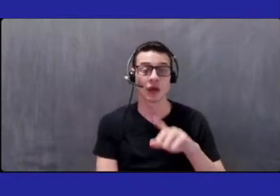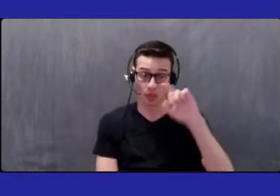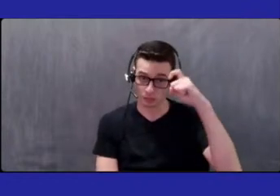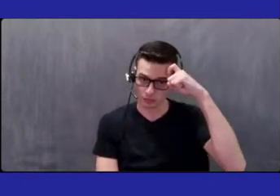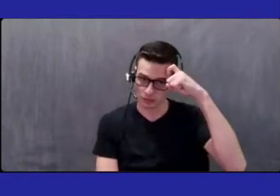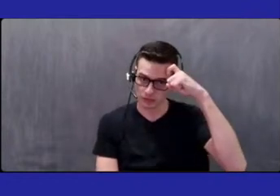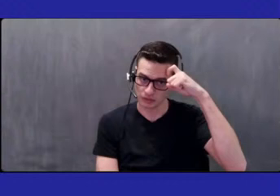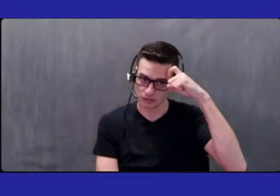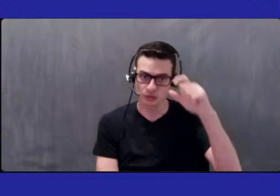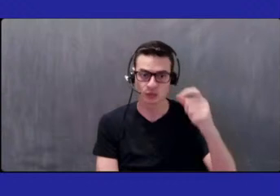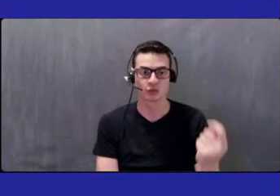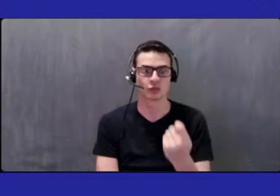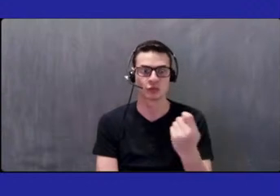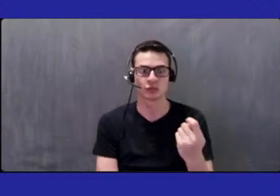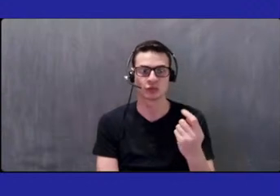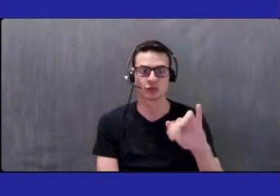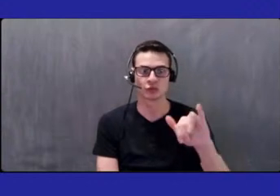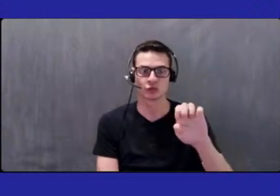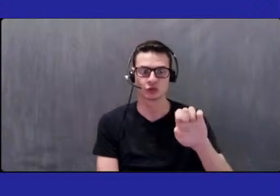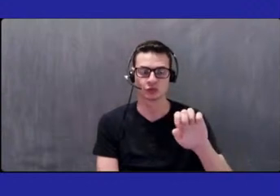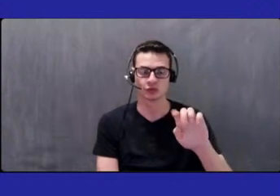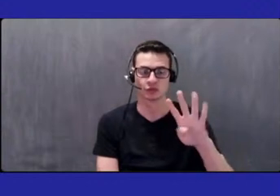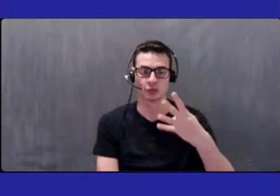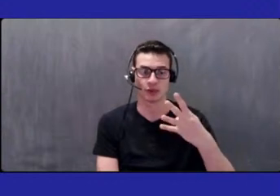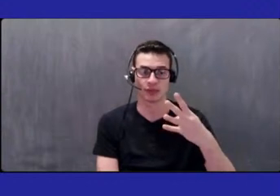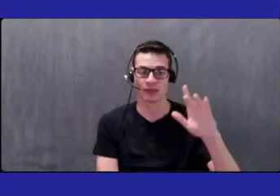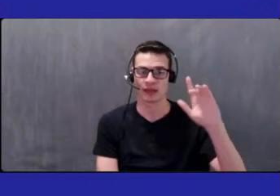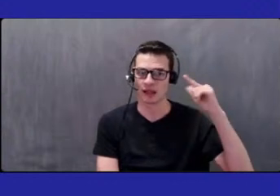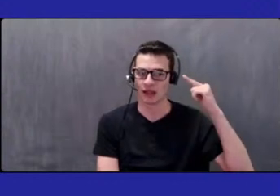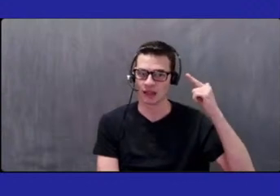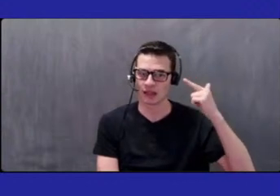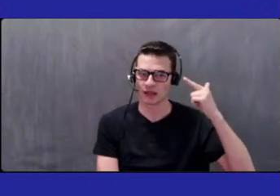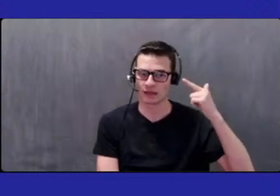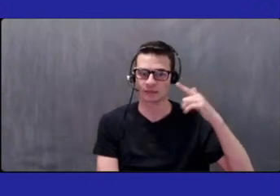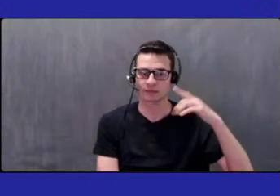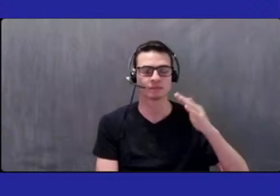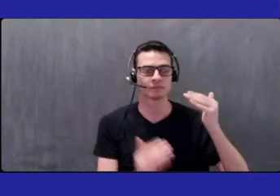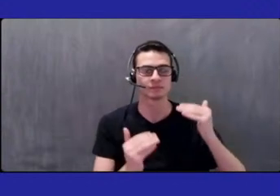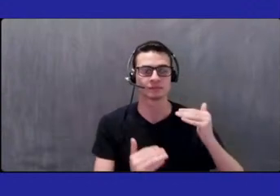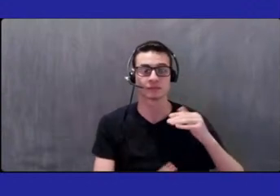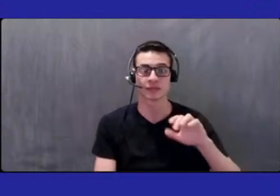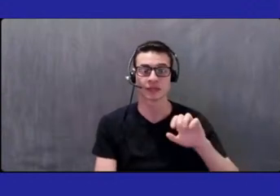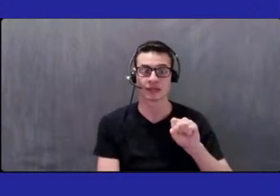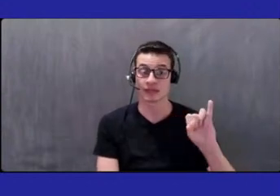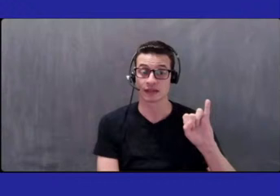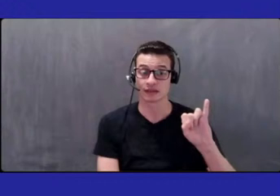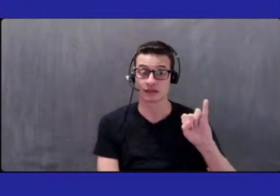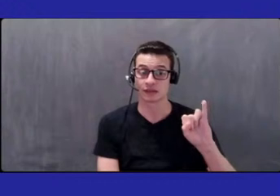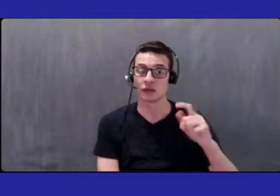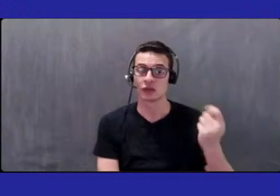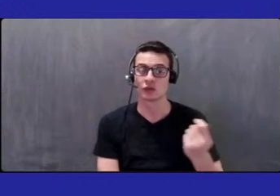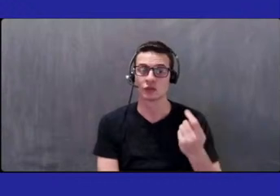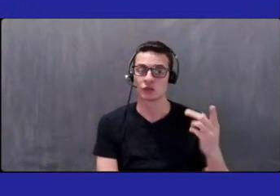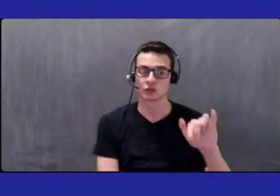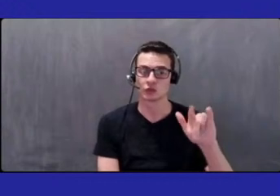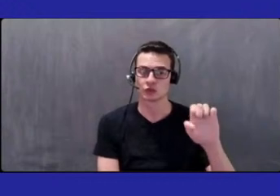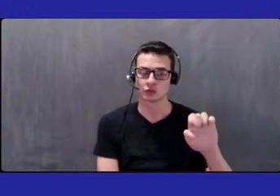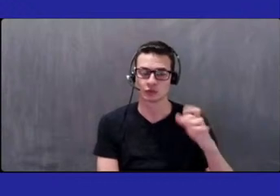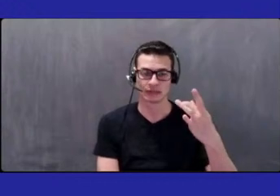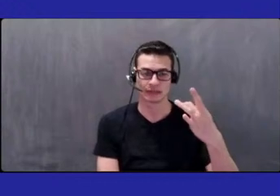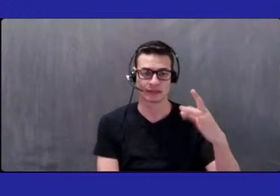4, 2024 at Lincoln. For Staten Island, Tuesday, June 18, 2024